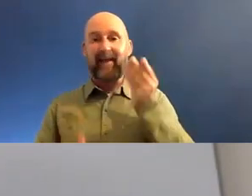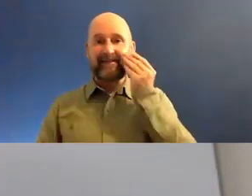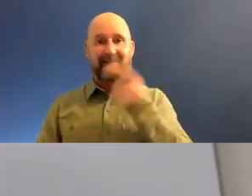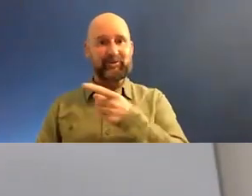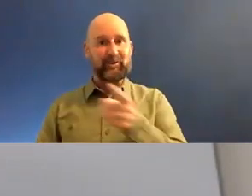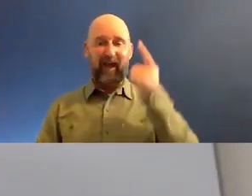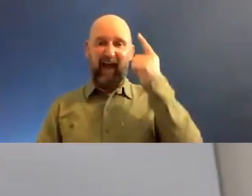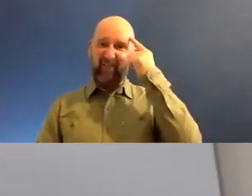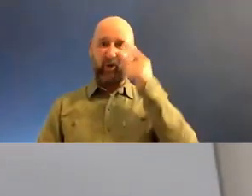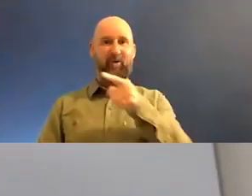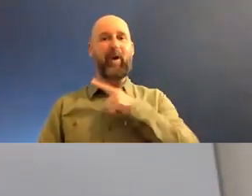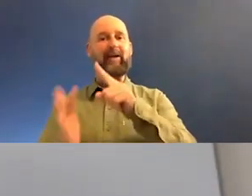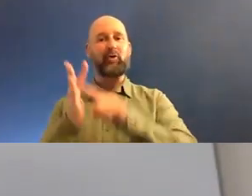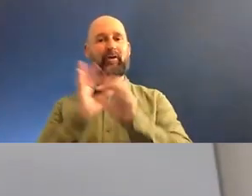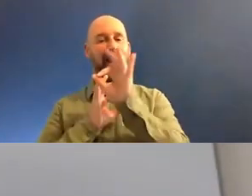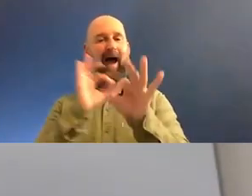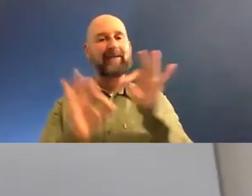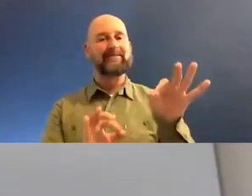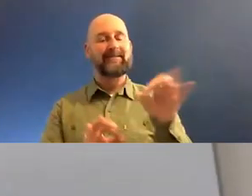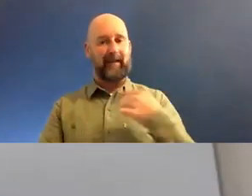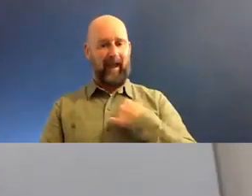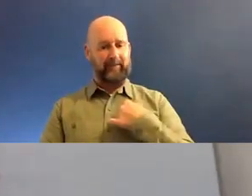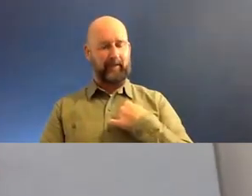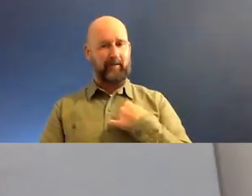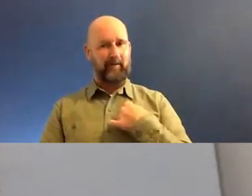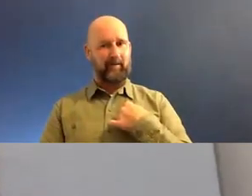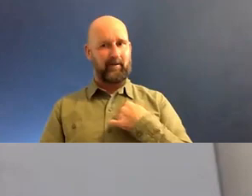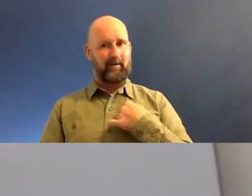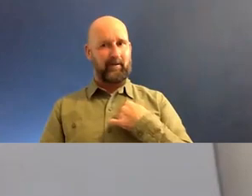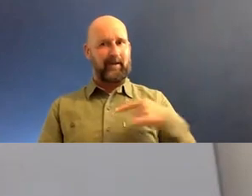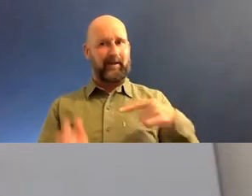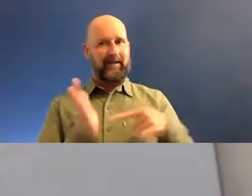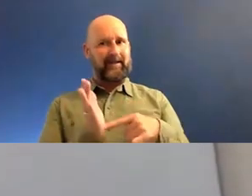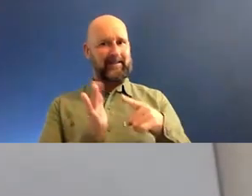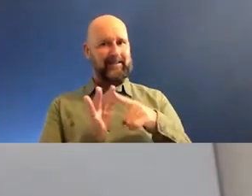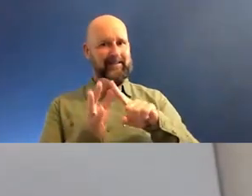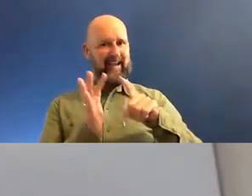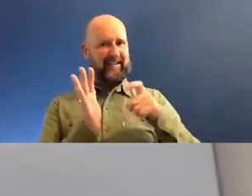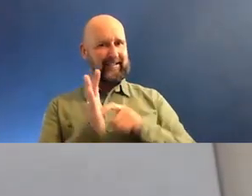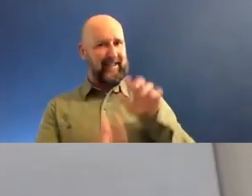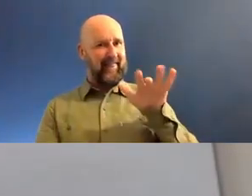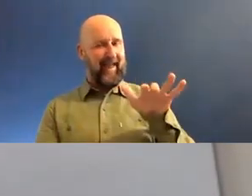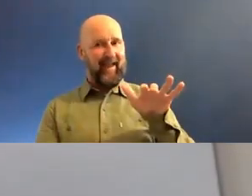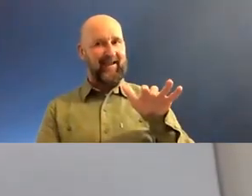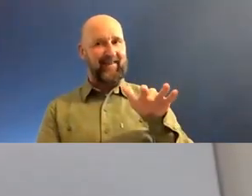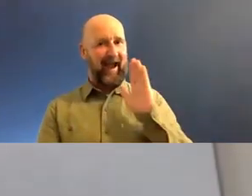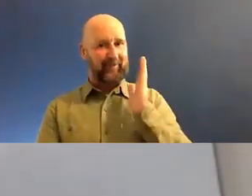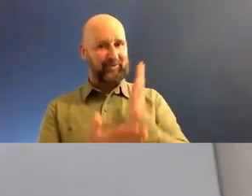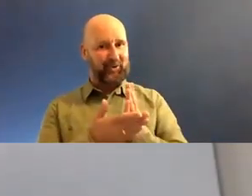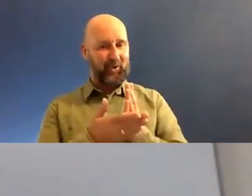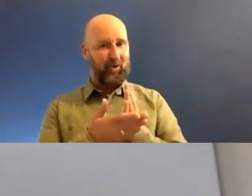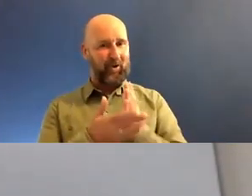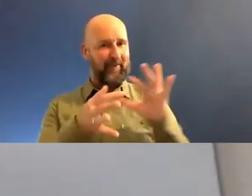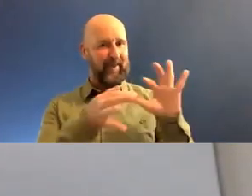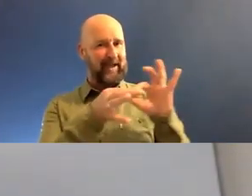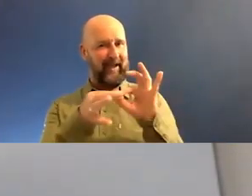thought when Jonathan asked you the questions to me, was thinking, hold on, isn't Seekster in this conversation? I'm pretty sure there's a, there's a connection